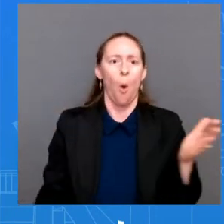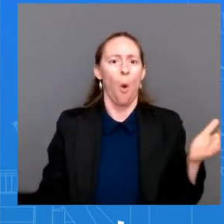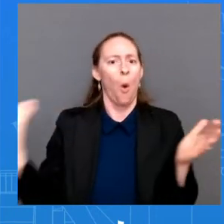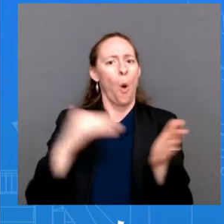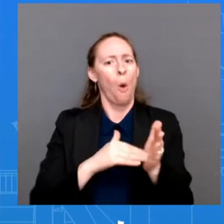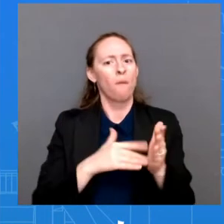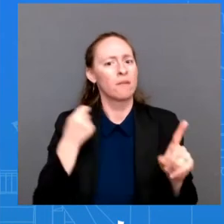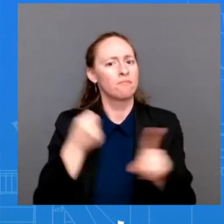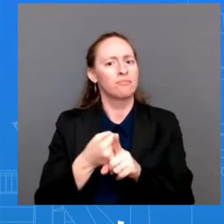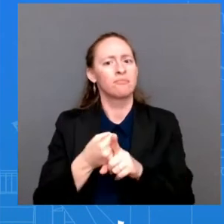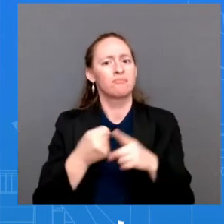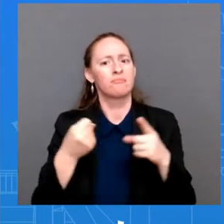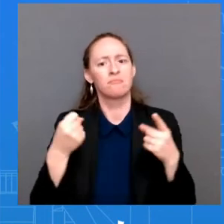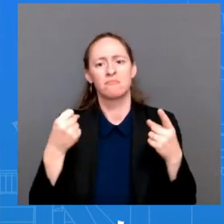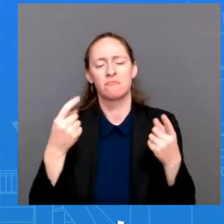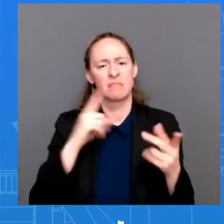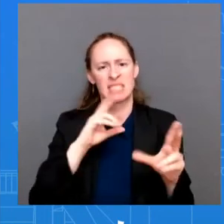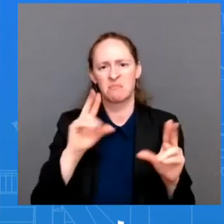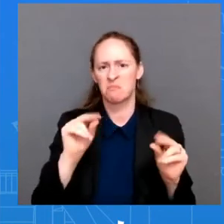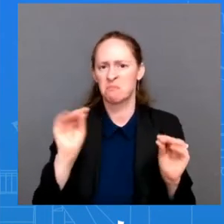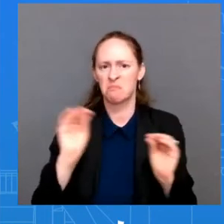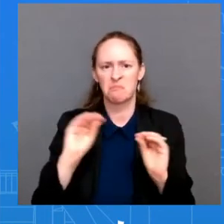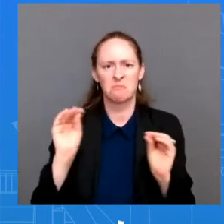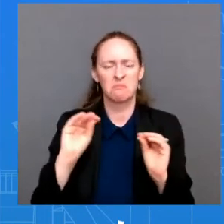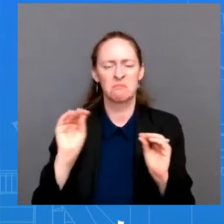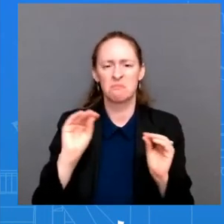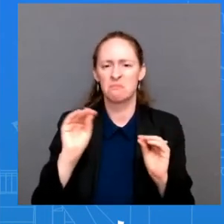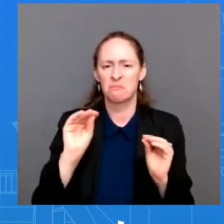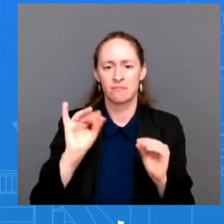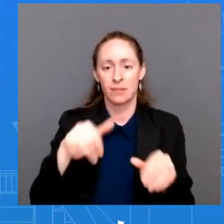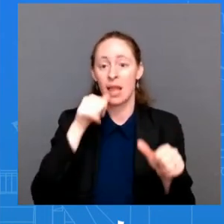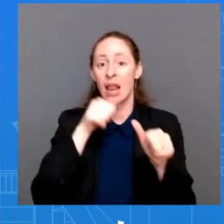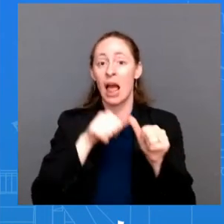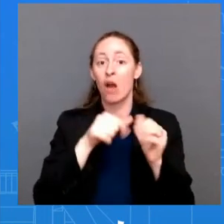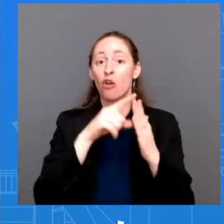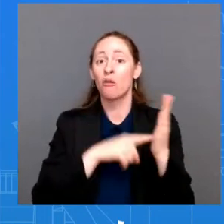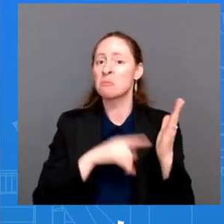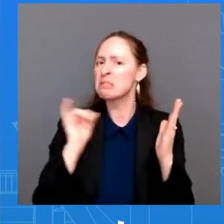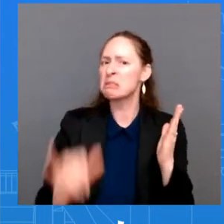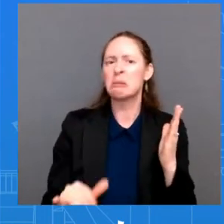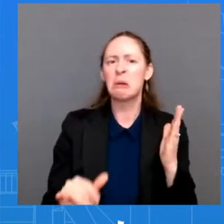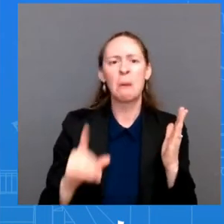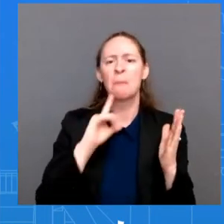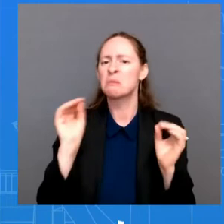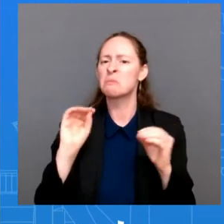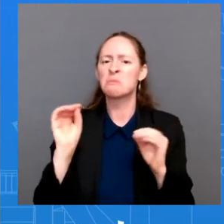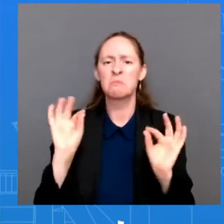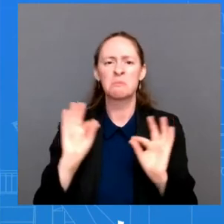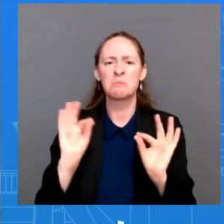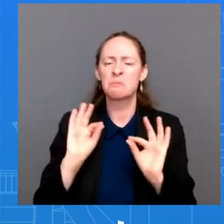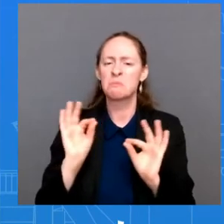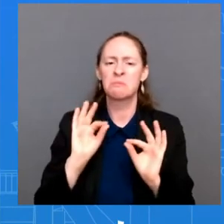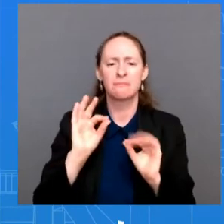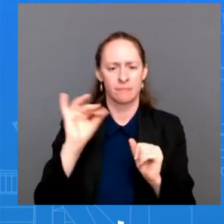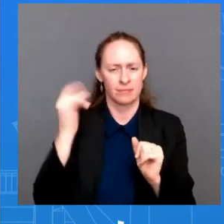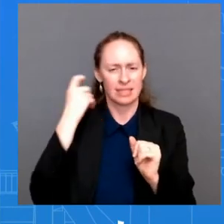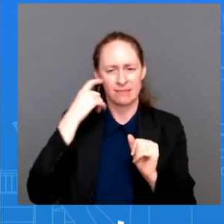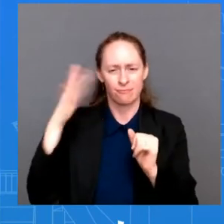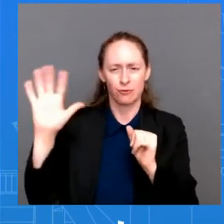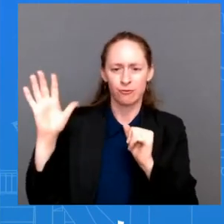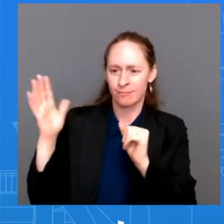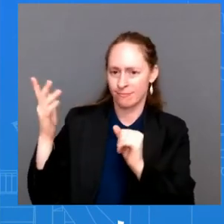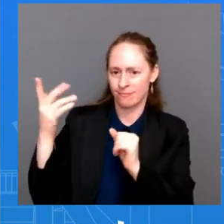Saturday. So that continues to be true. I spoke to Dr. O'Connor not too long before coming out to talk to all of you.